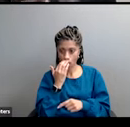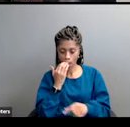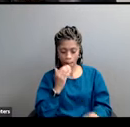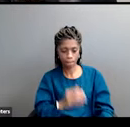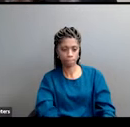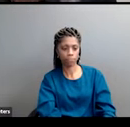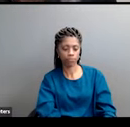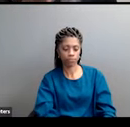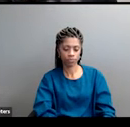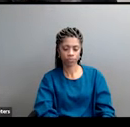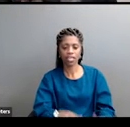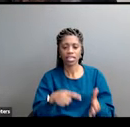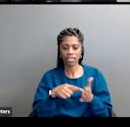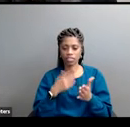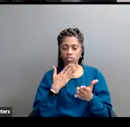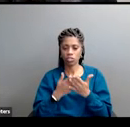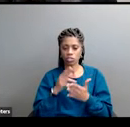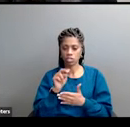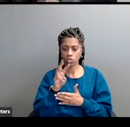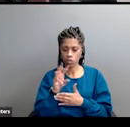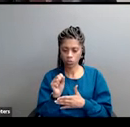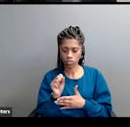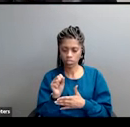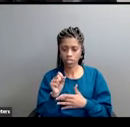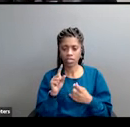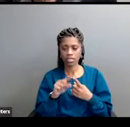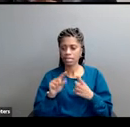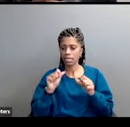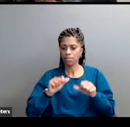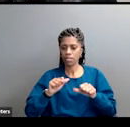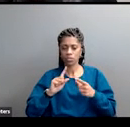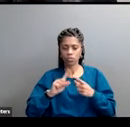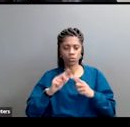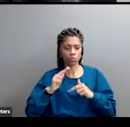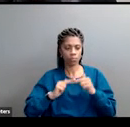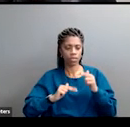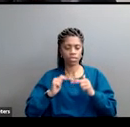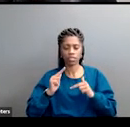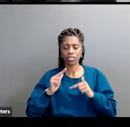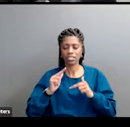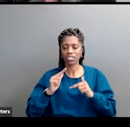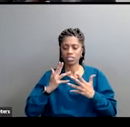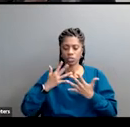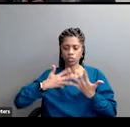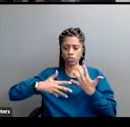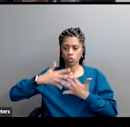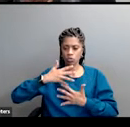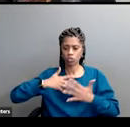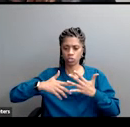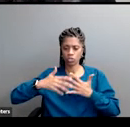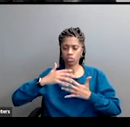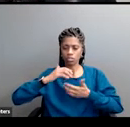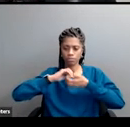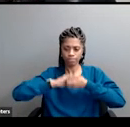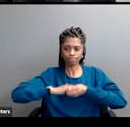this good news this ability to build a sense of social solidarity it has a lot to do with how